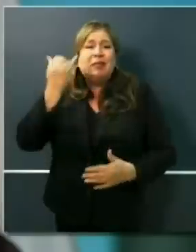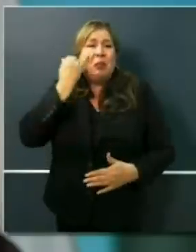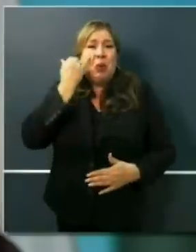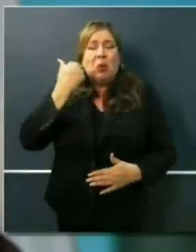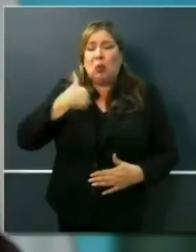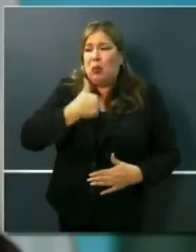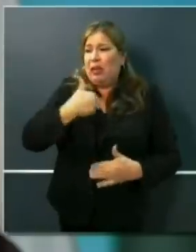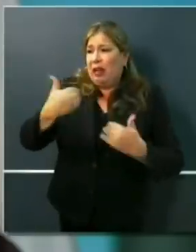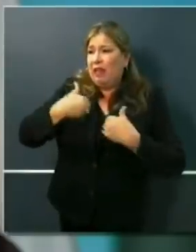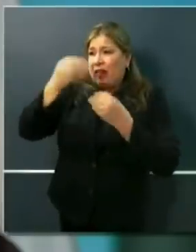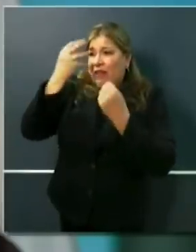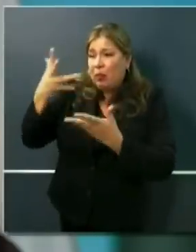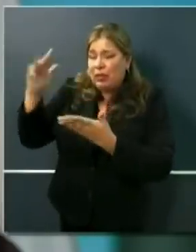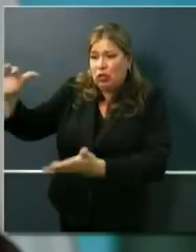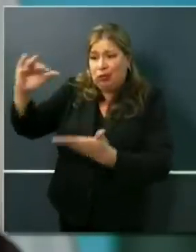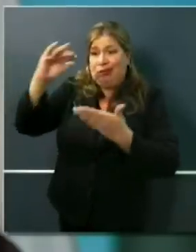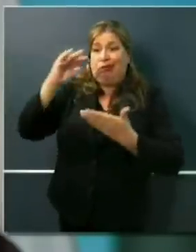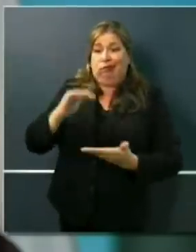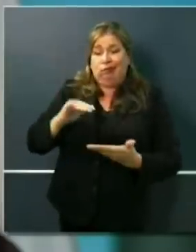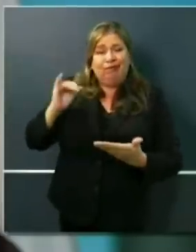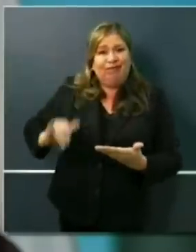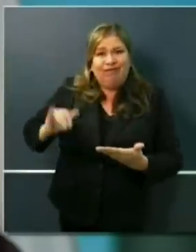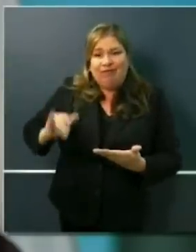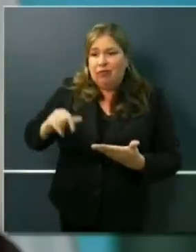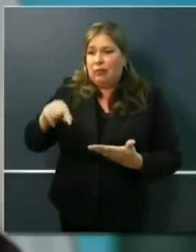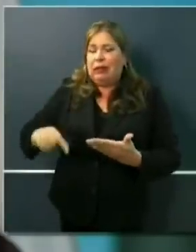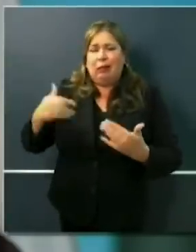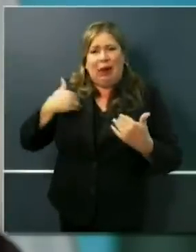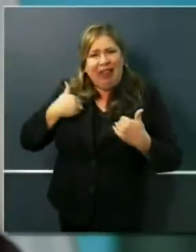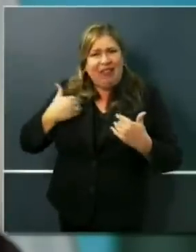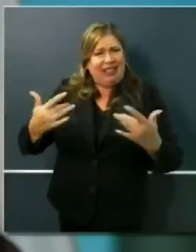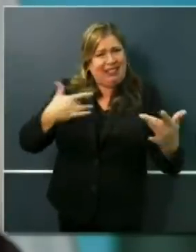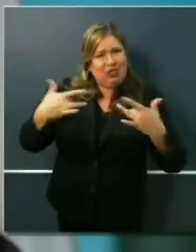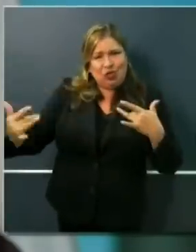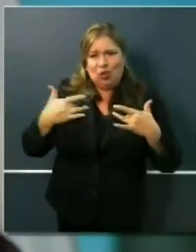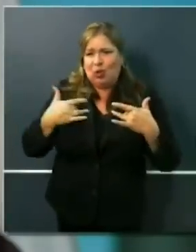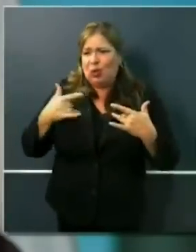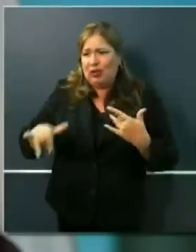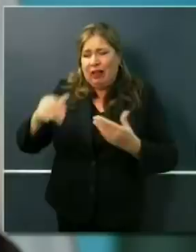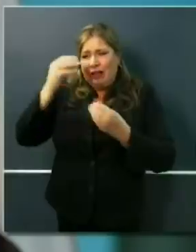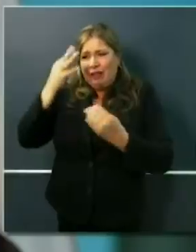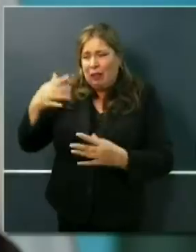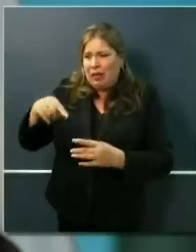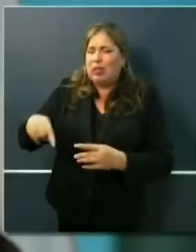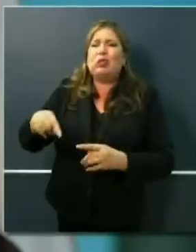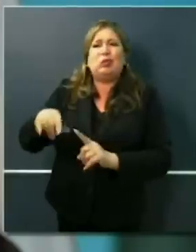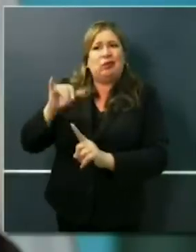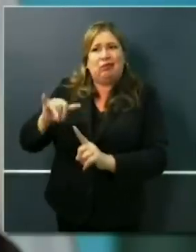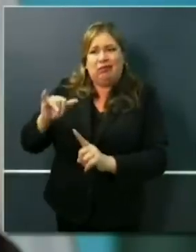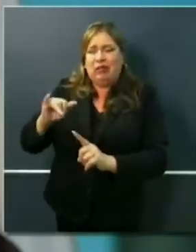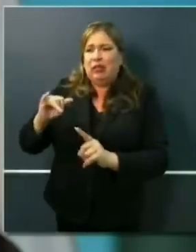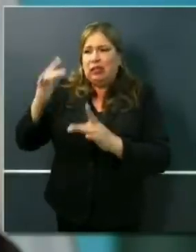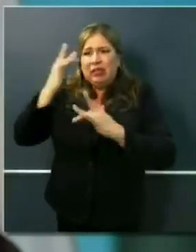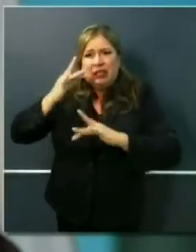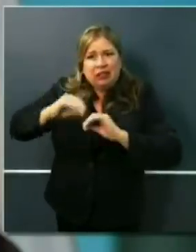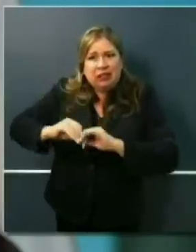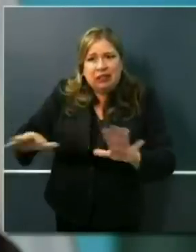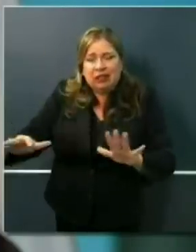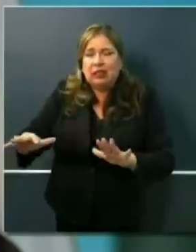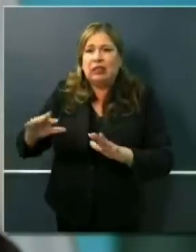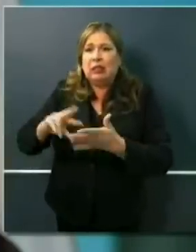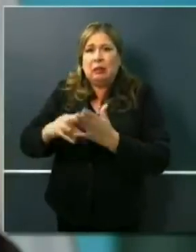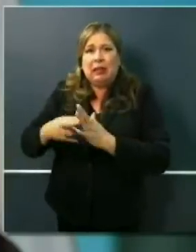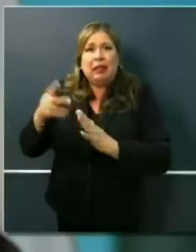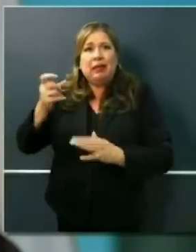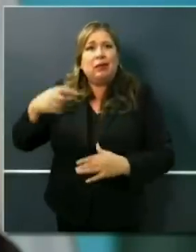concerns make themselves real in terms of that data, or at least more obvious, our capacity to pull you back